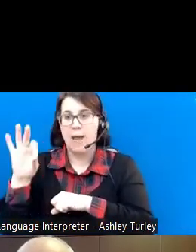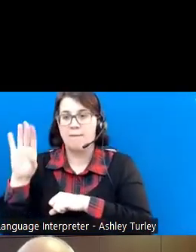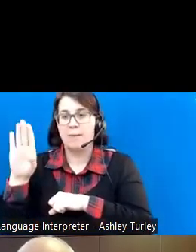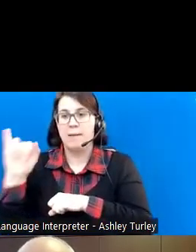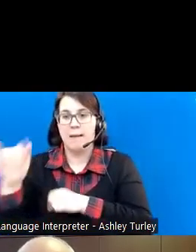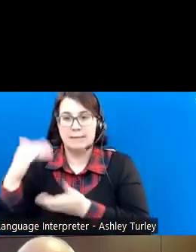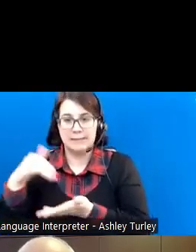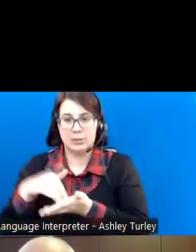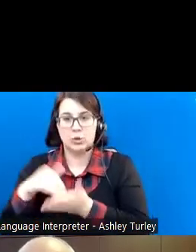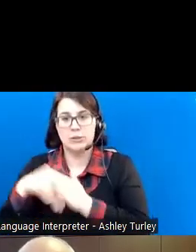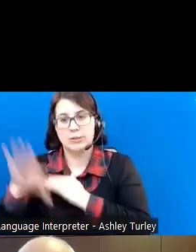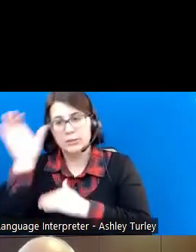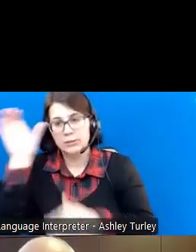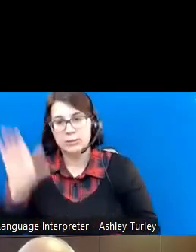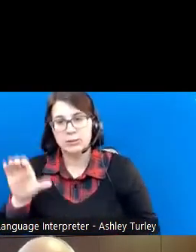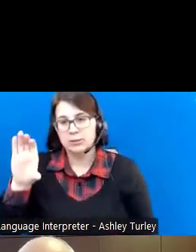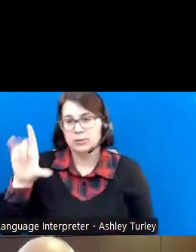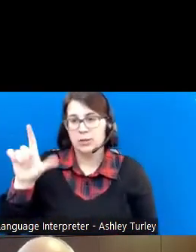in Clarksburg.